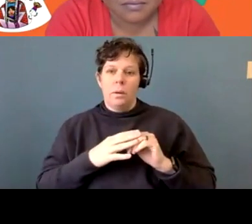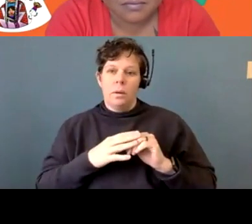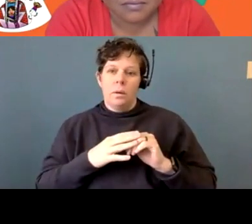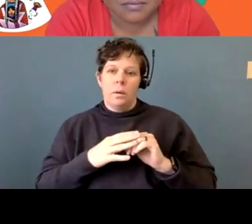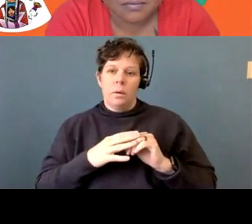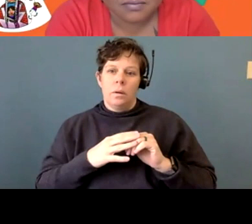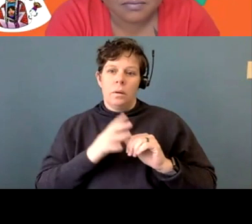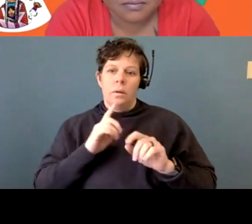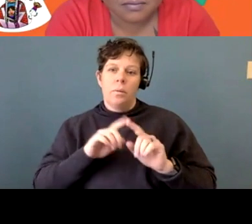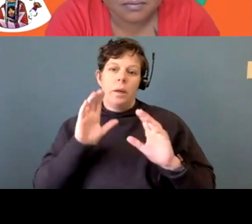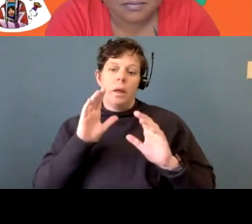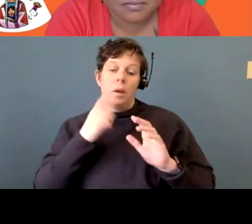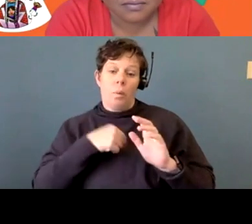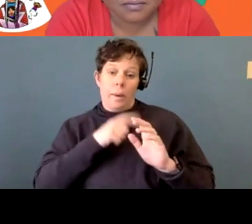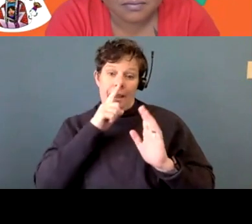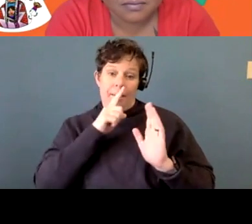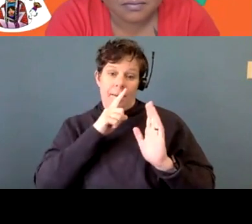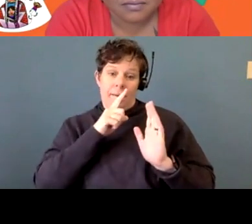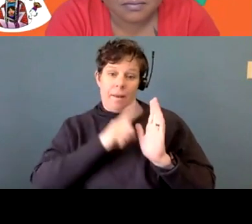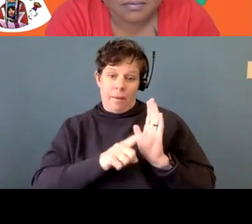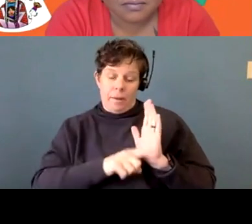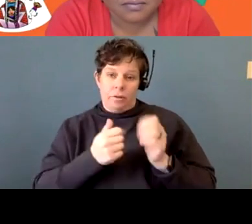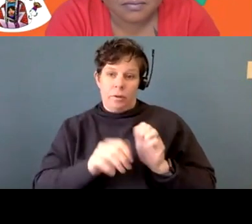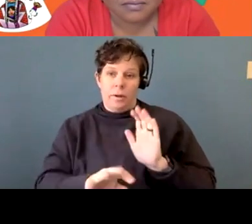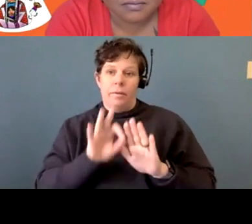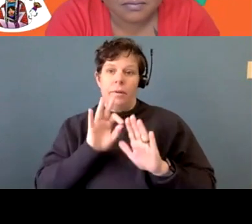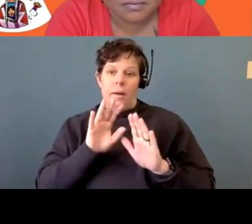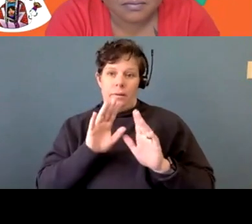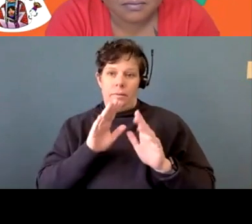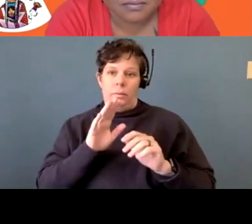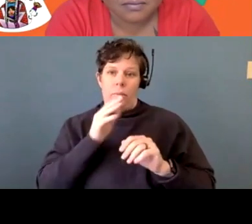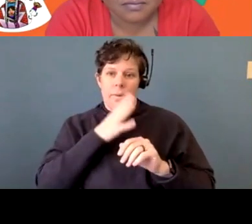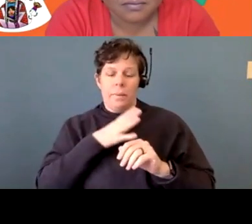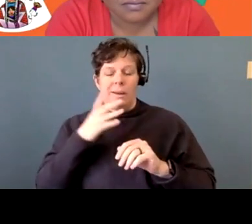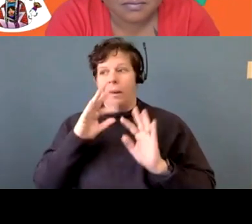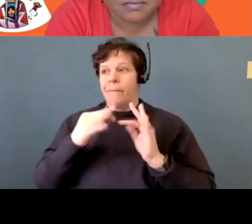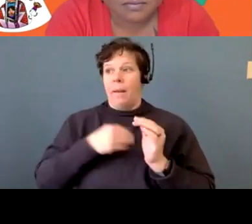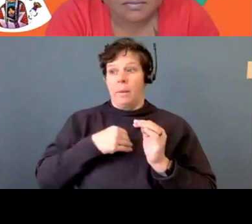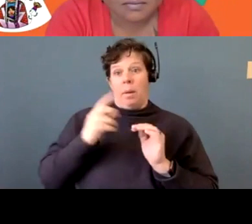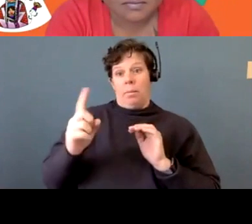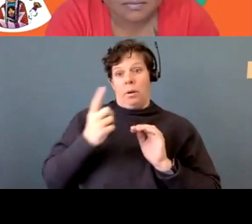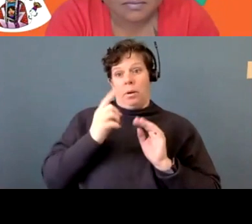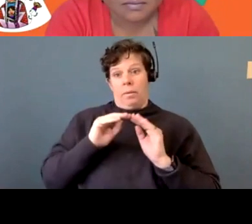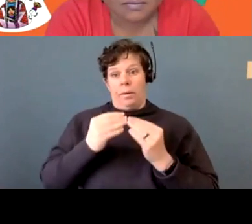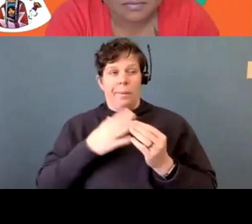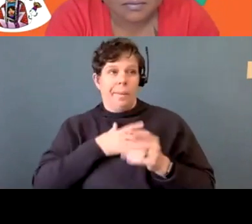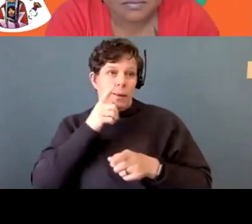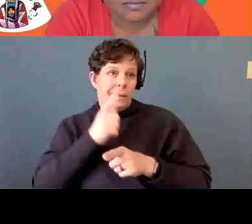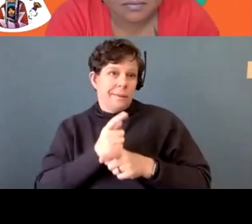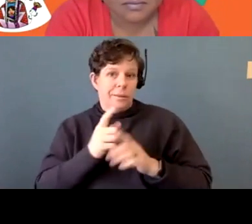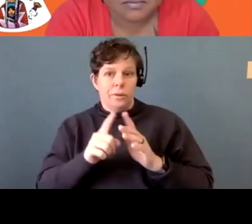go searching for these women. So a family member comes to our office and says, Hey, I have my sister. She went missing like 24